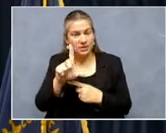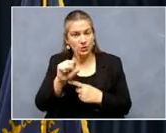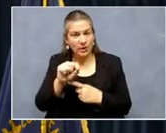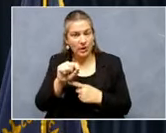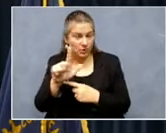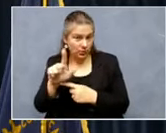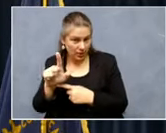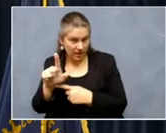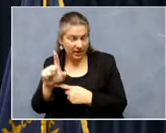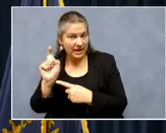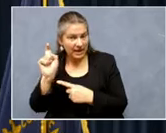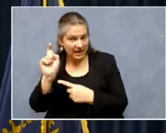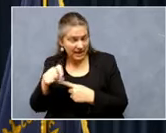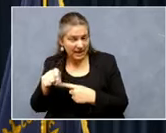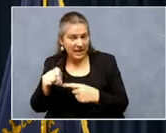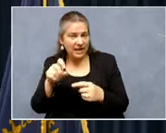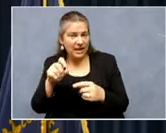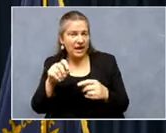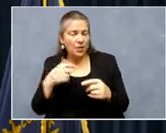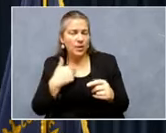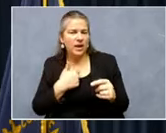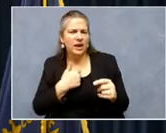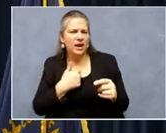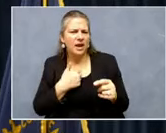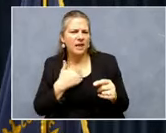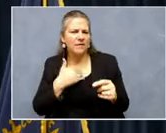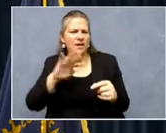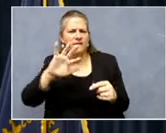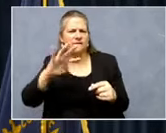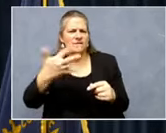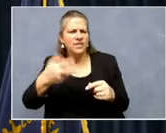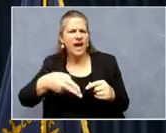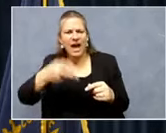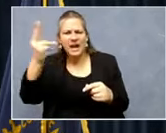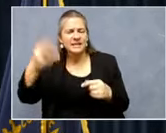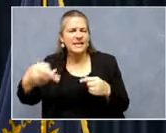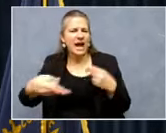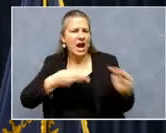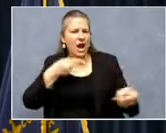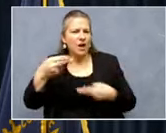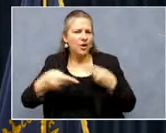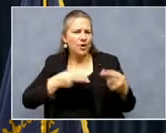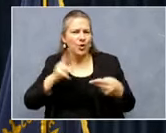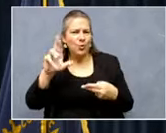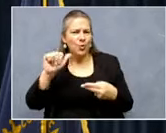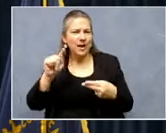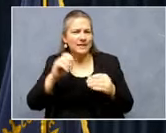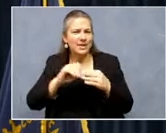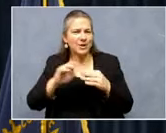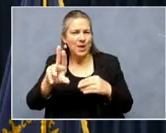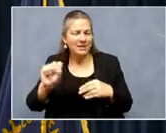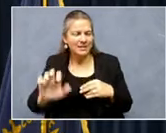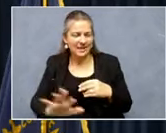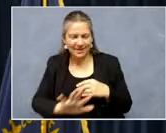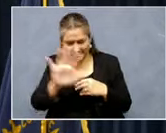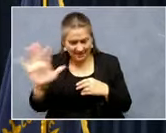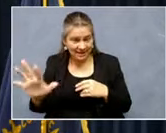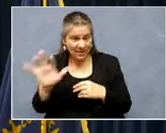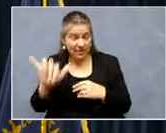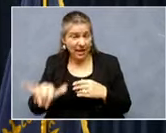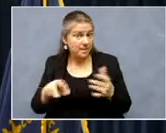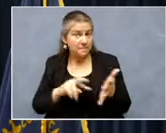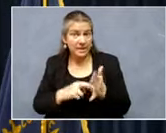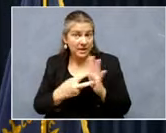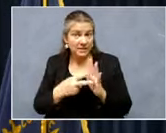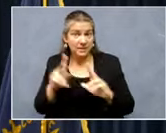neat statistic outside of COVID. We had the fifth highest hiring rate in the country. Uh, that meant that, um, people